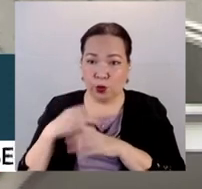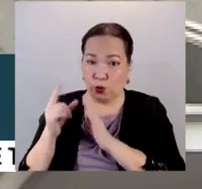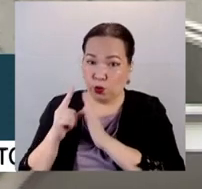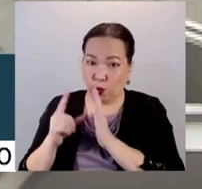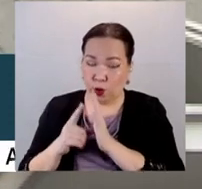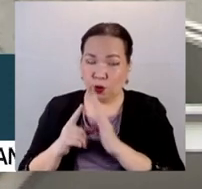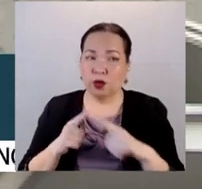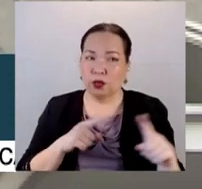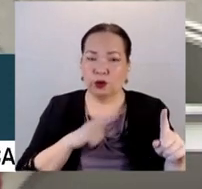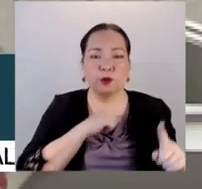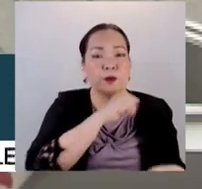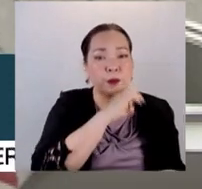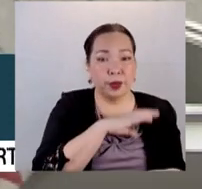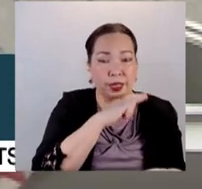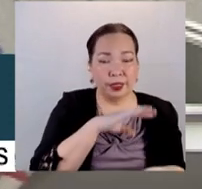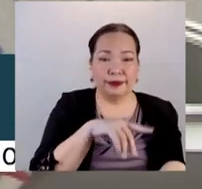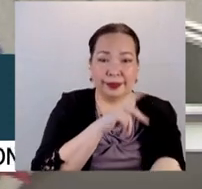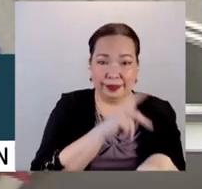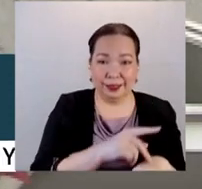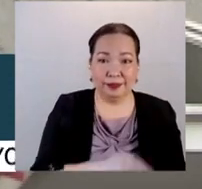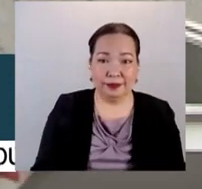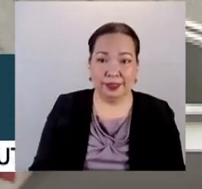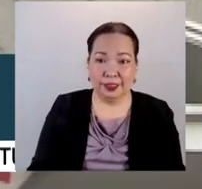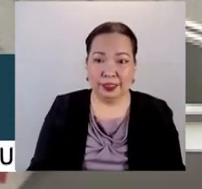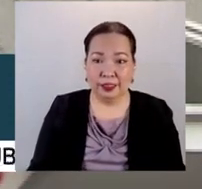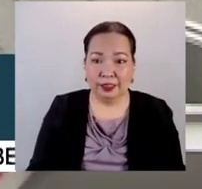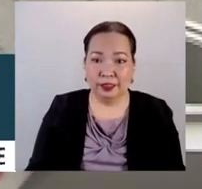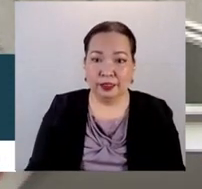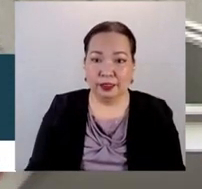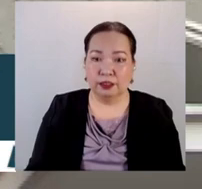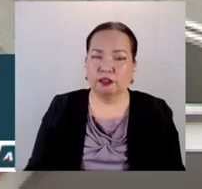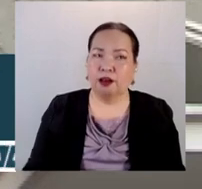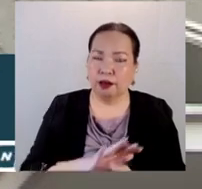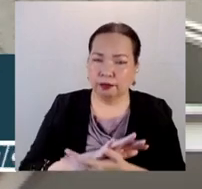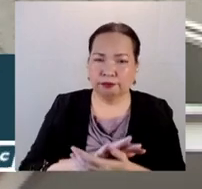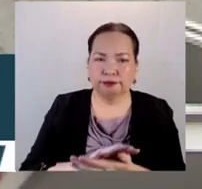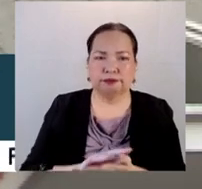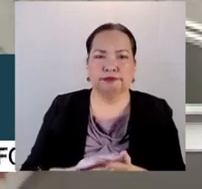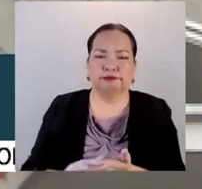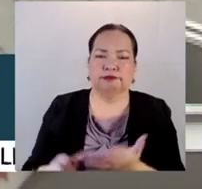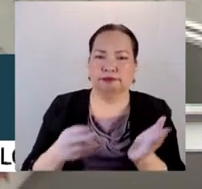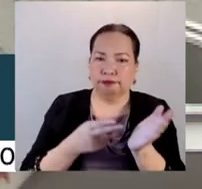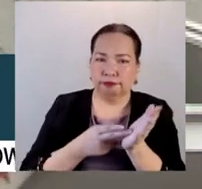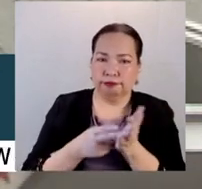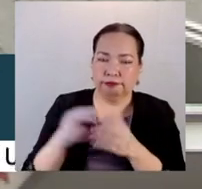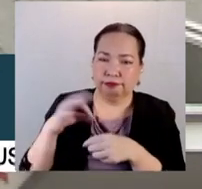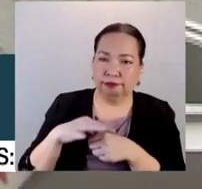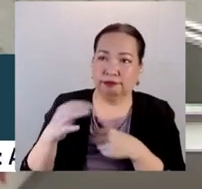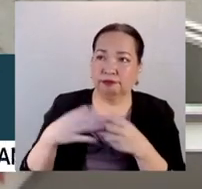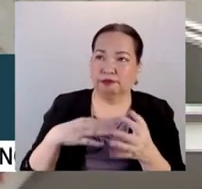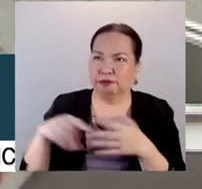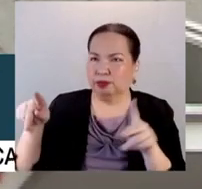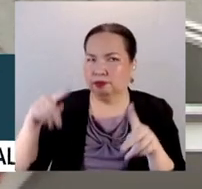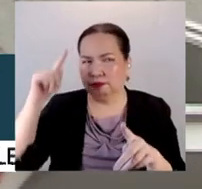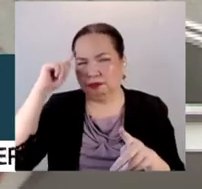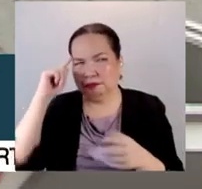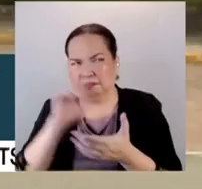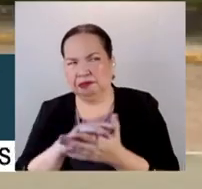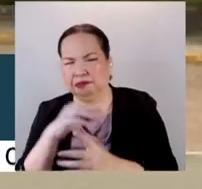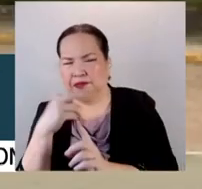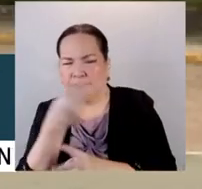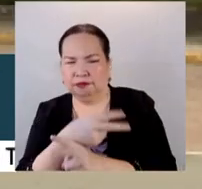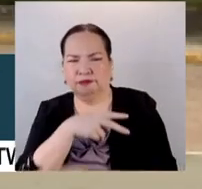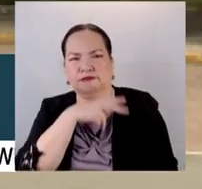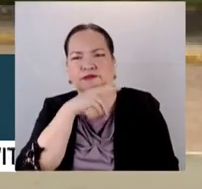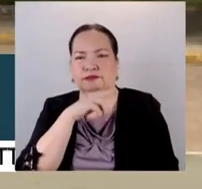really good for the country. We were able to hold a very clean and honest election, regardless of the belief of anybody or somebody. But at